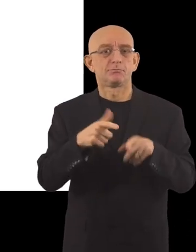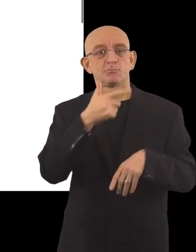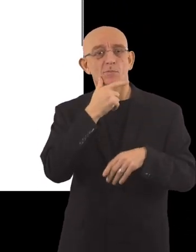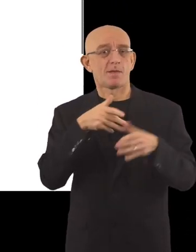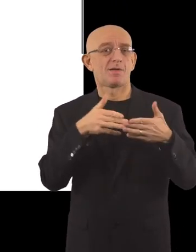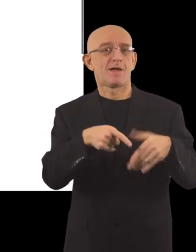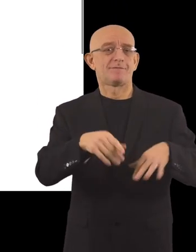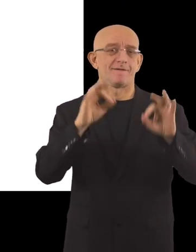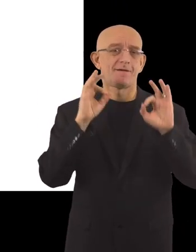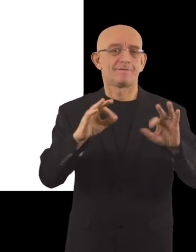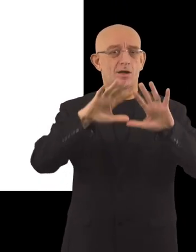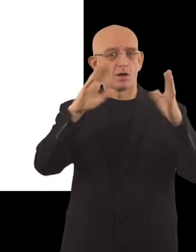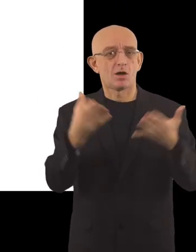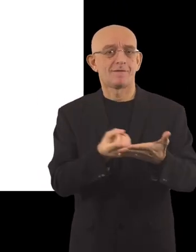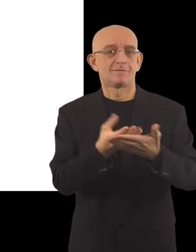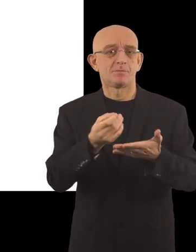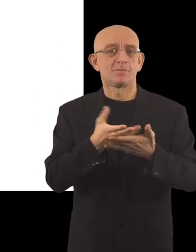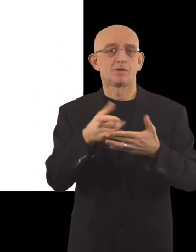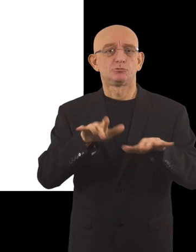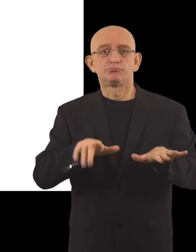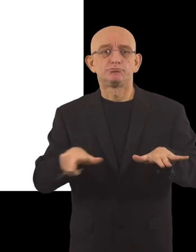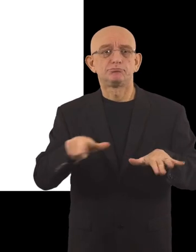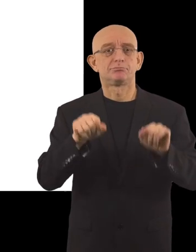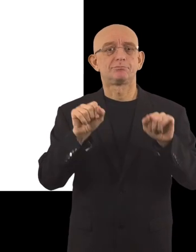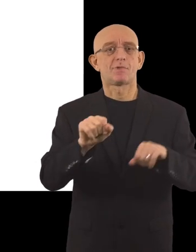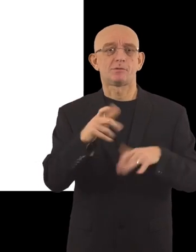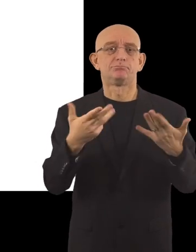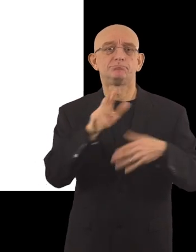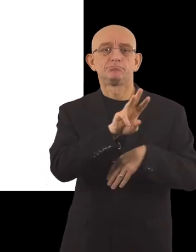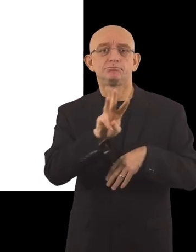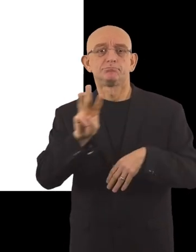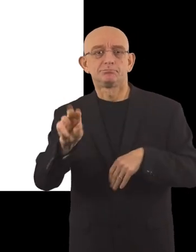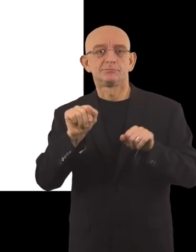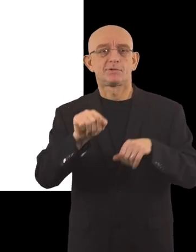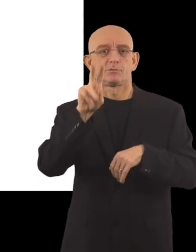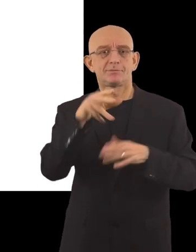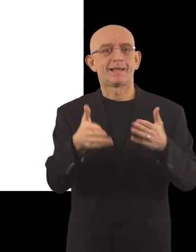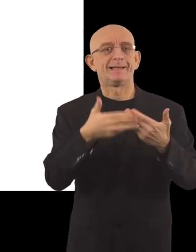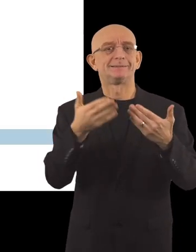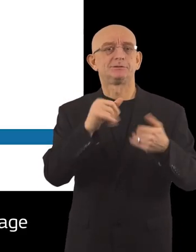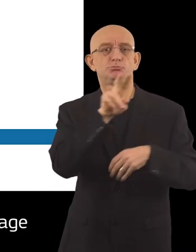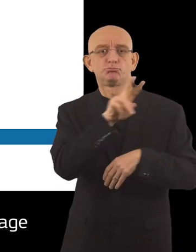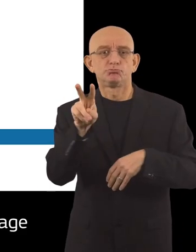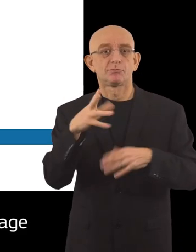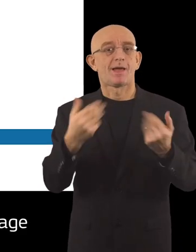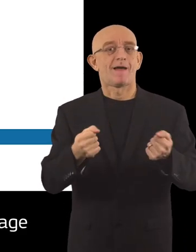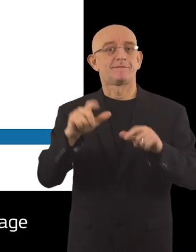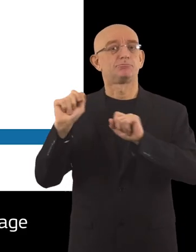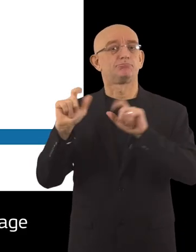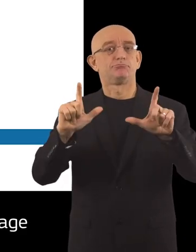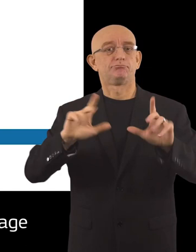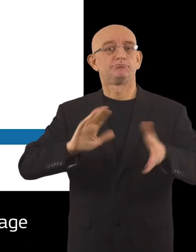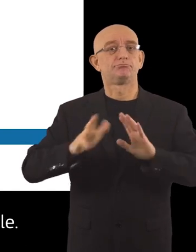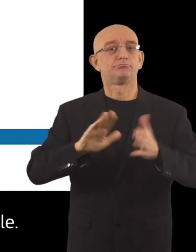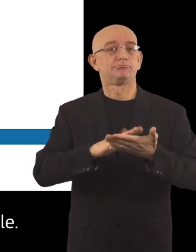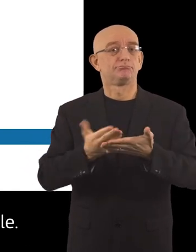Bremerhaven has also ensured that all online information on its website is available in easy to read language and that there are videos